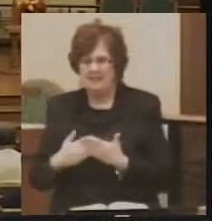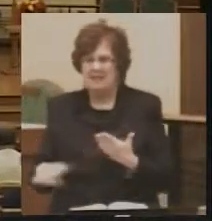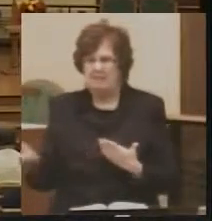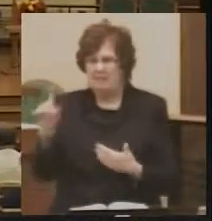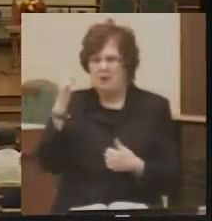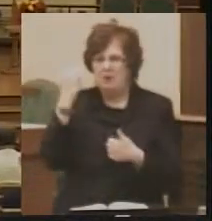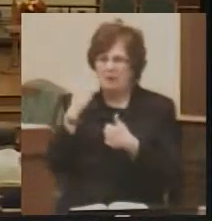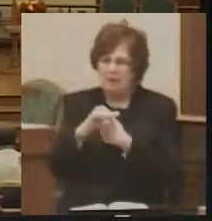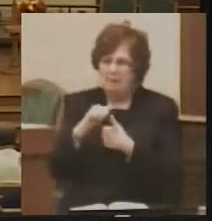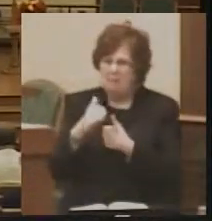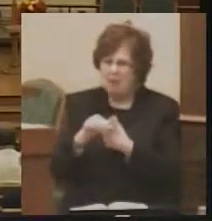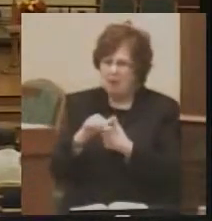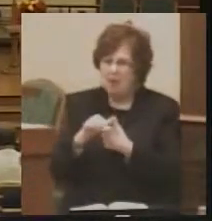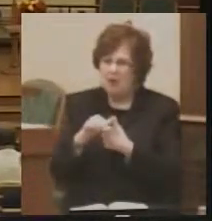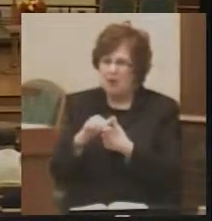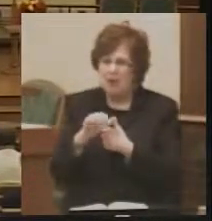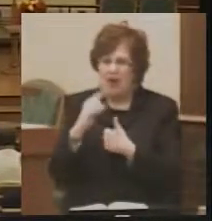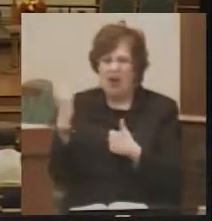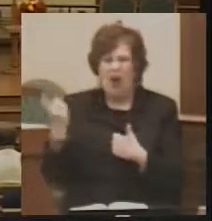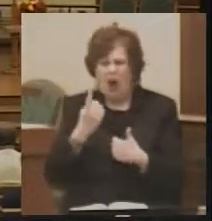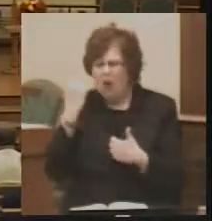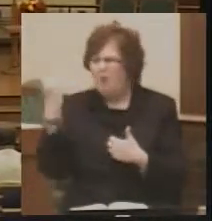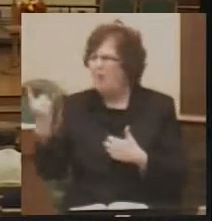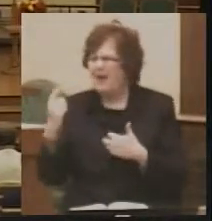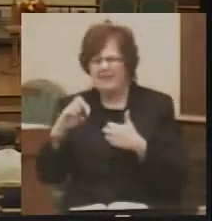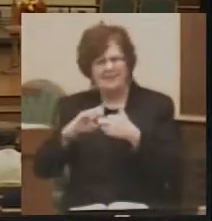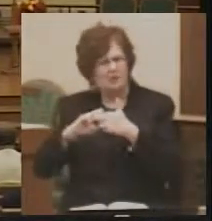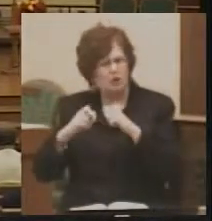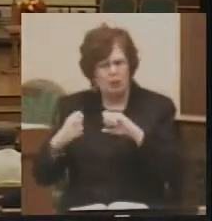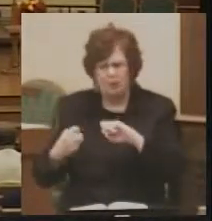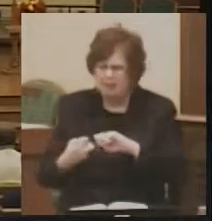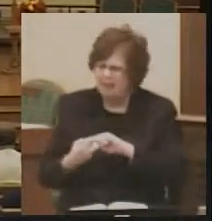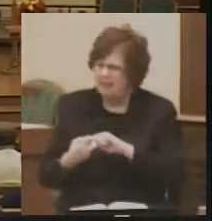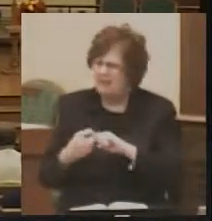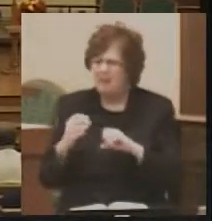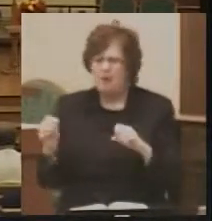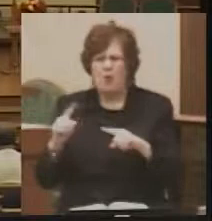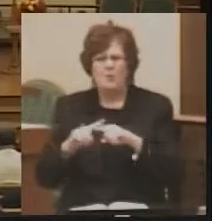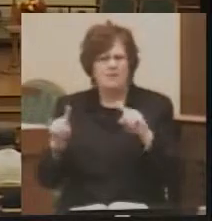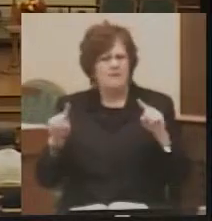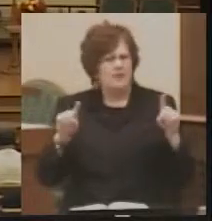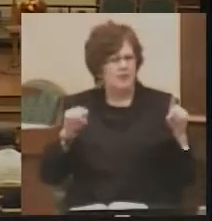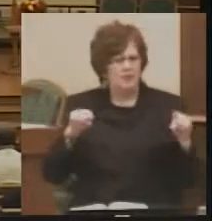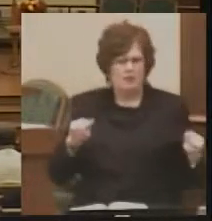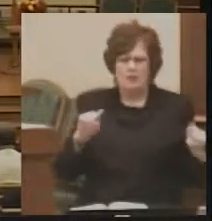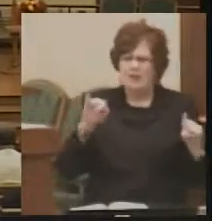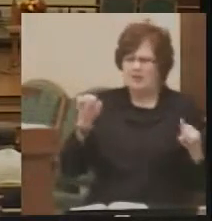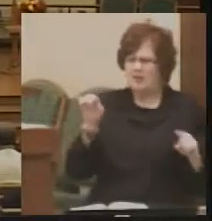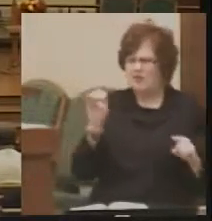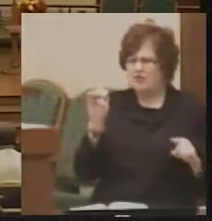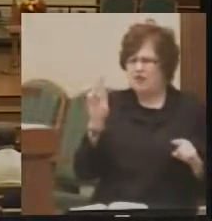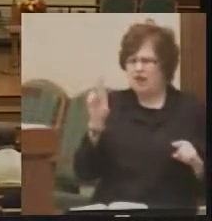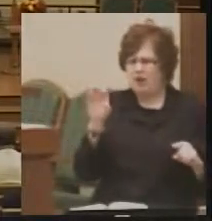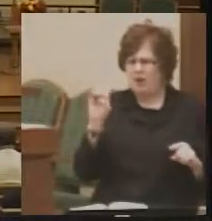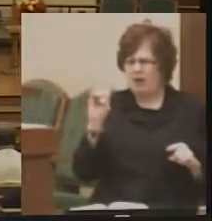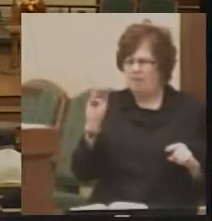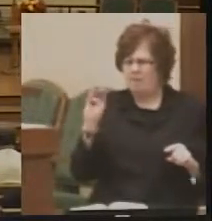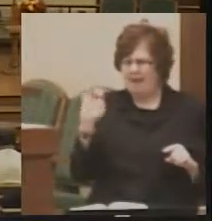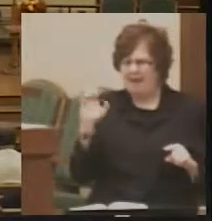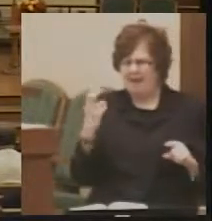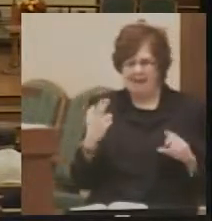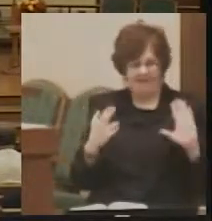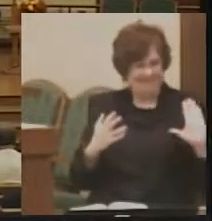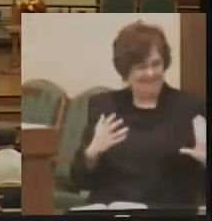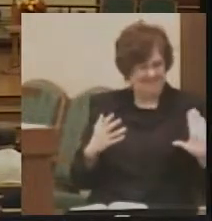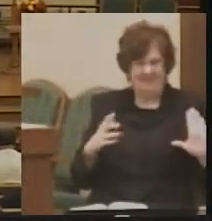It has always been turbulent. It was no different in Jeremiah's day. Before Jeremiah,